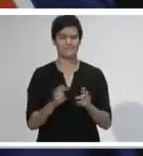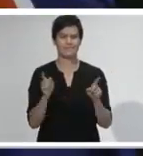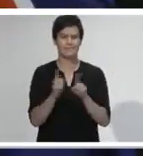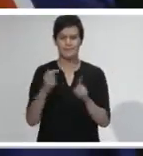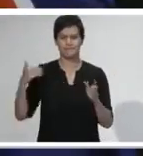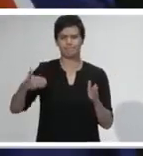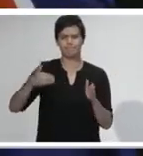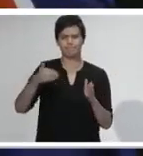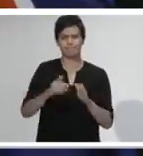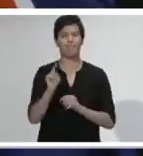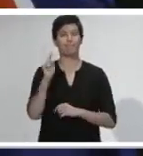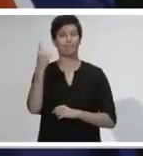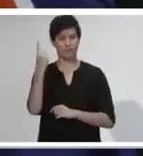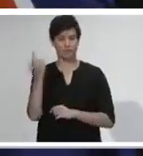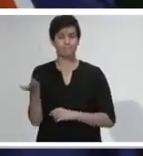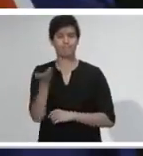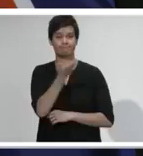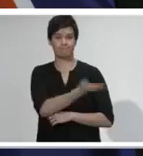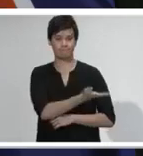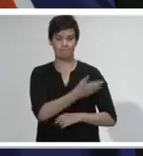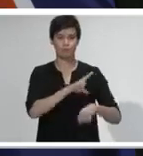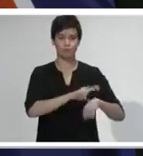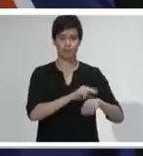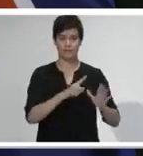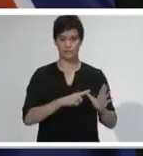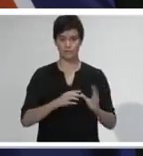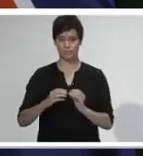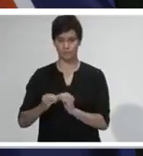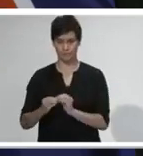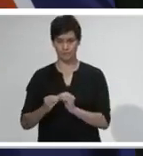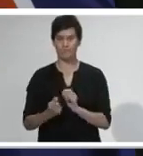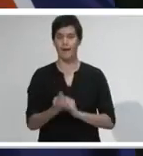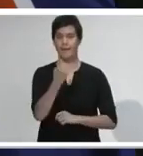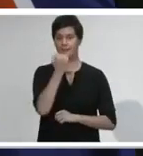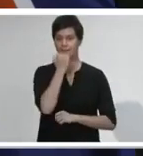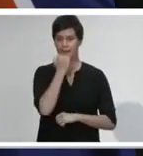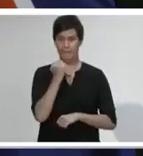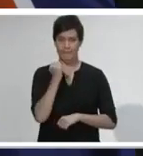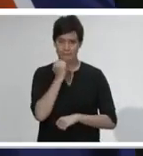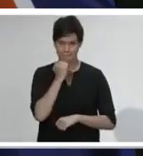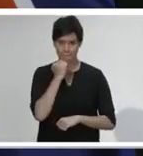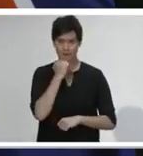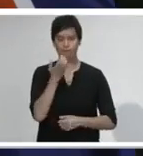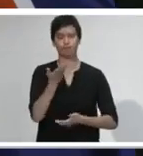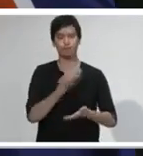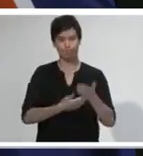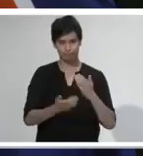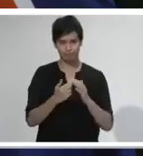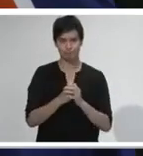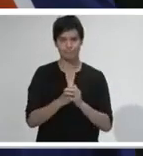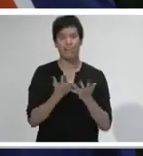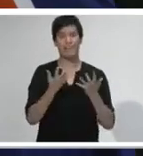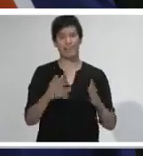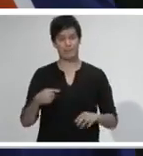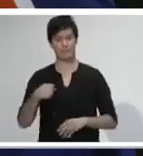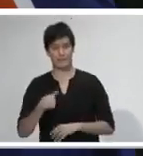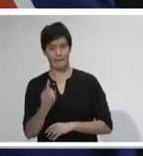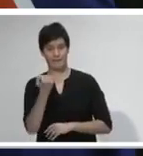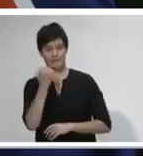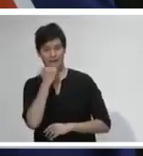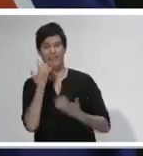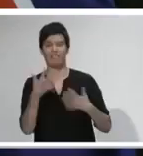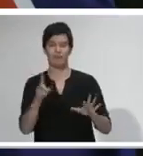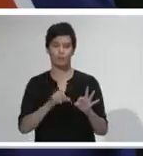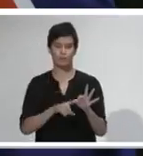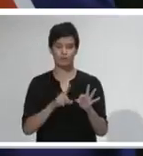over to Dr Bloomfield for the latest update on cases and testing numbers, and then we'll run through a bit of an update before taking your questions.